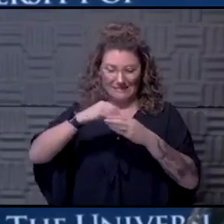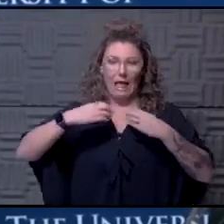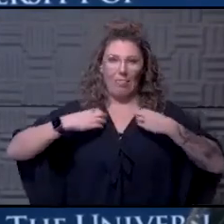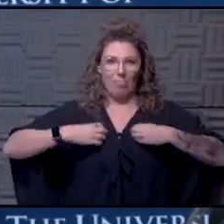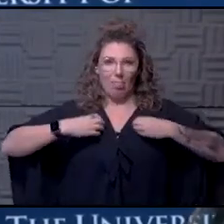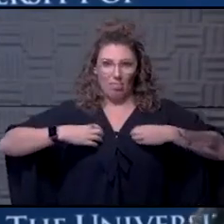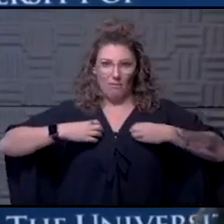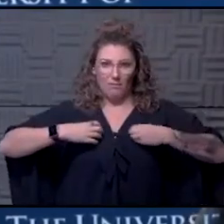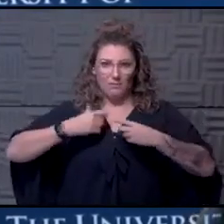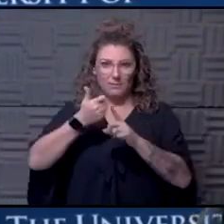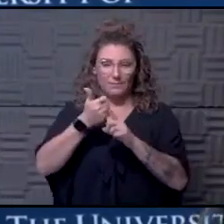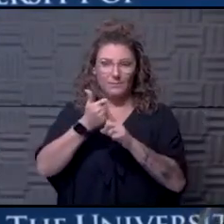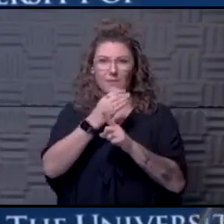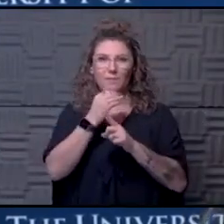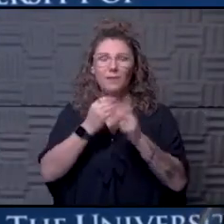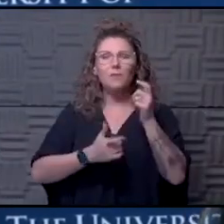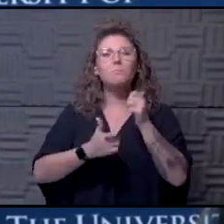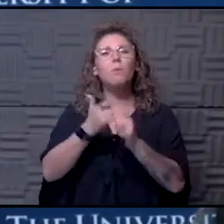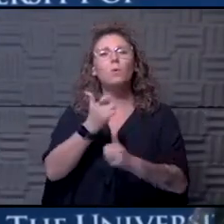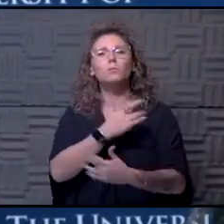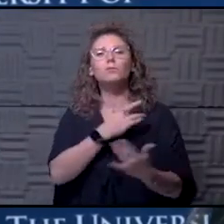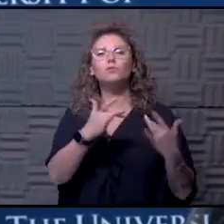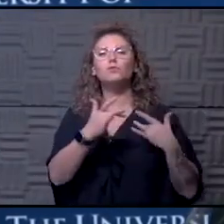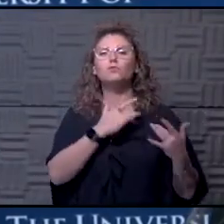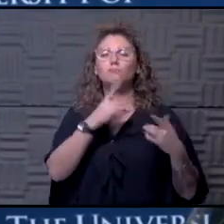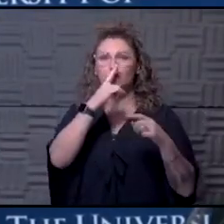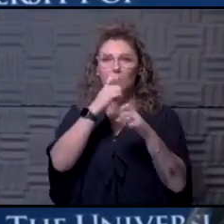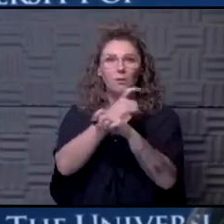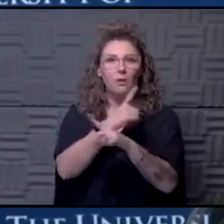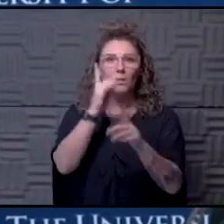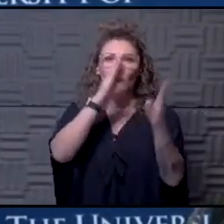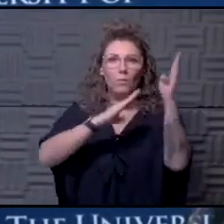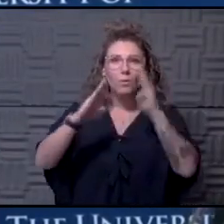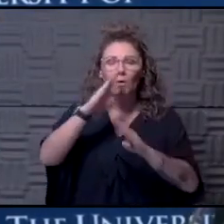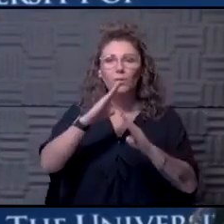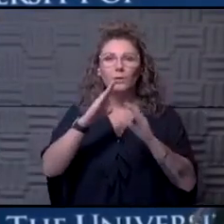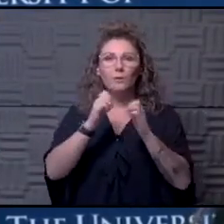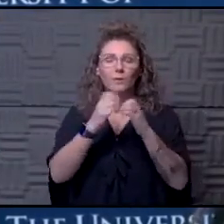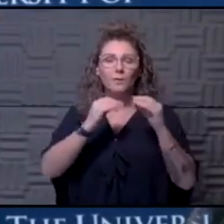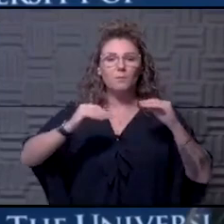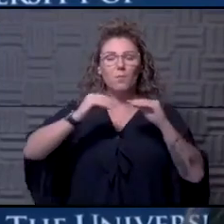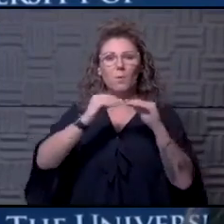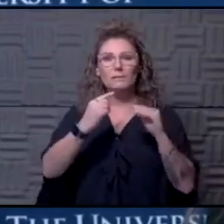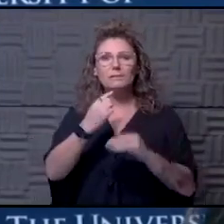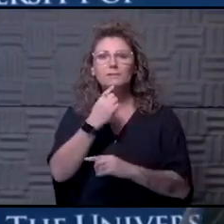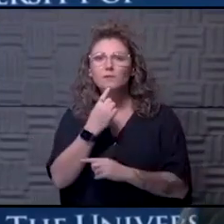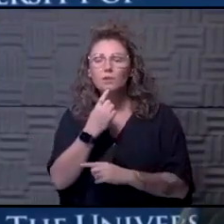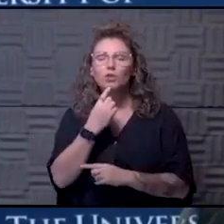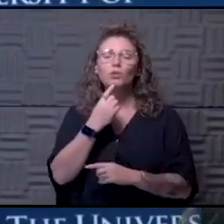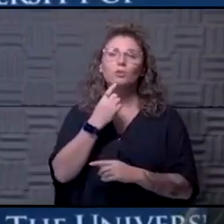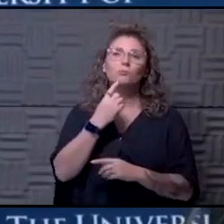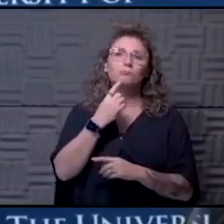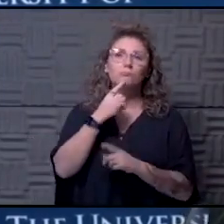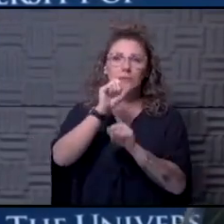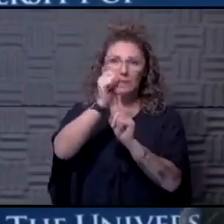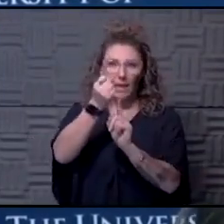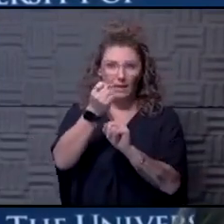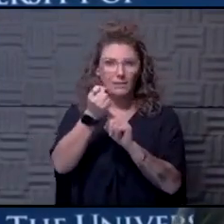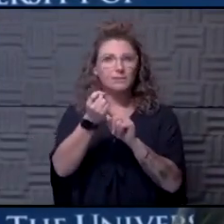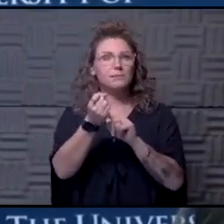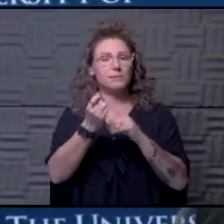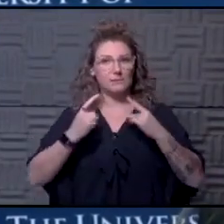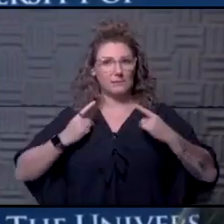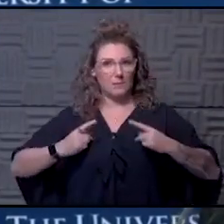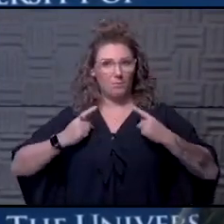I think, complications that we're most worried about in patients that have had the more severe cases of the